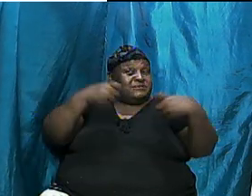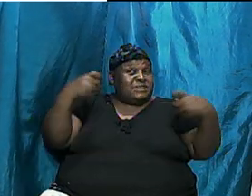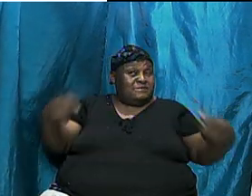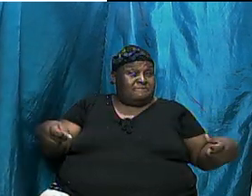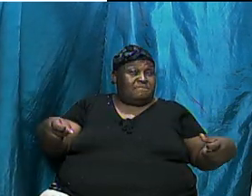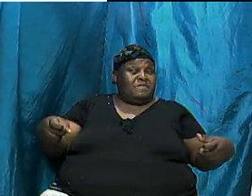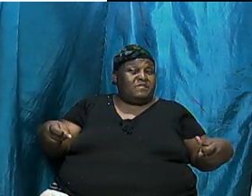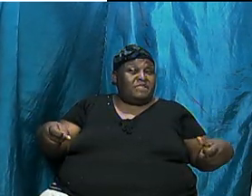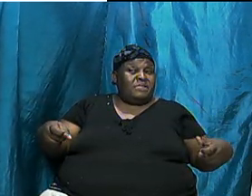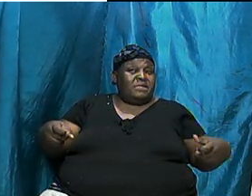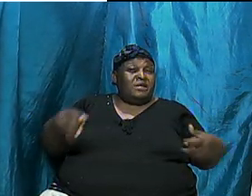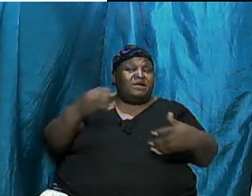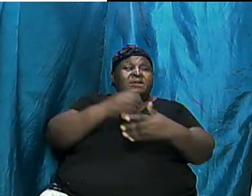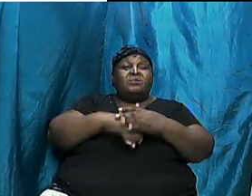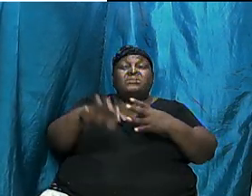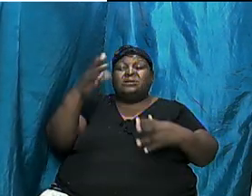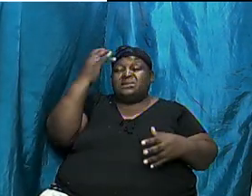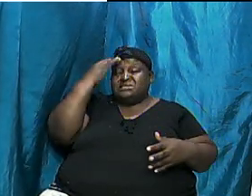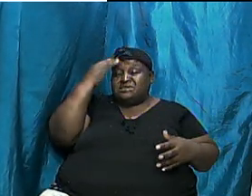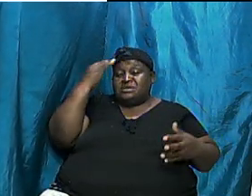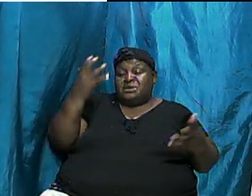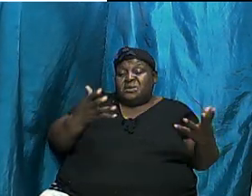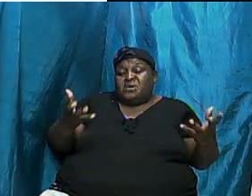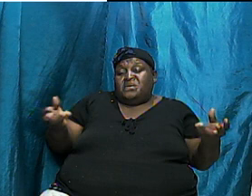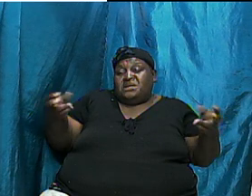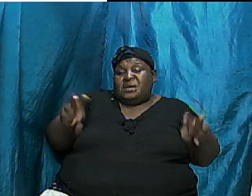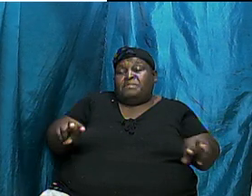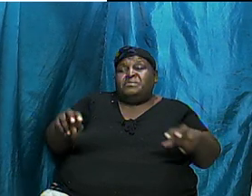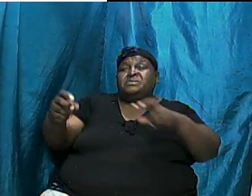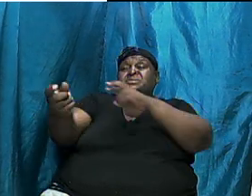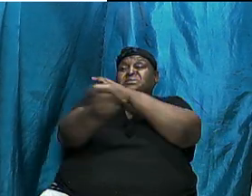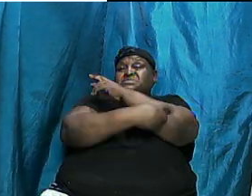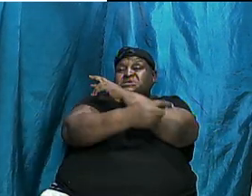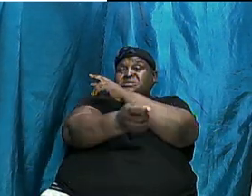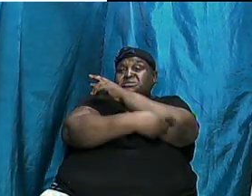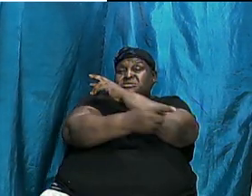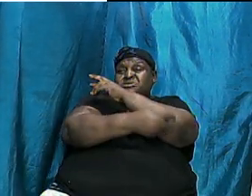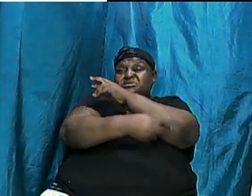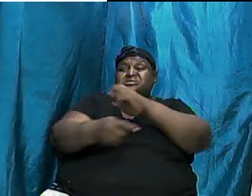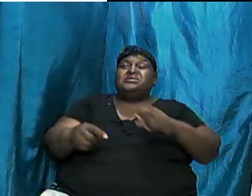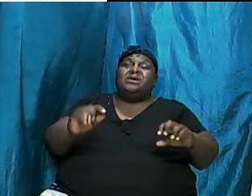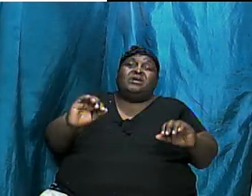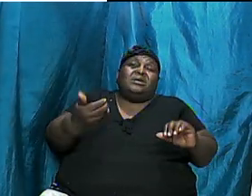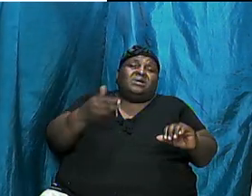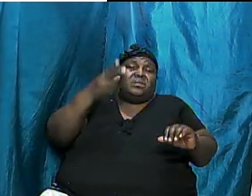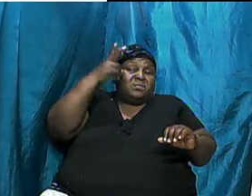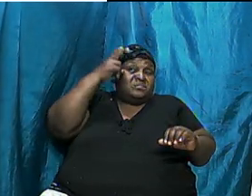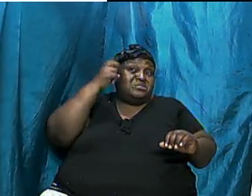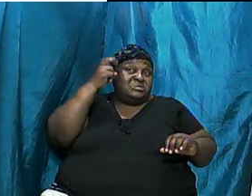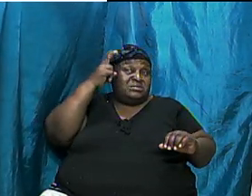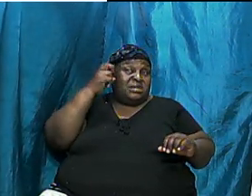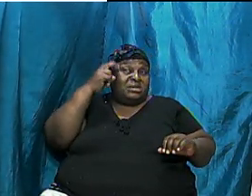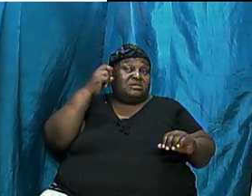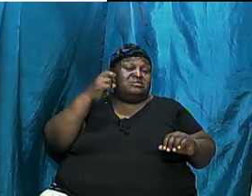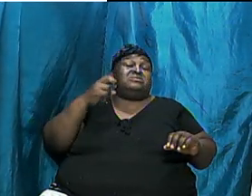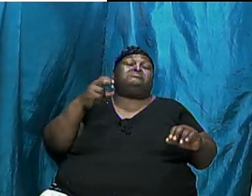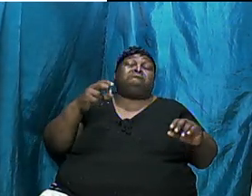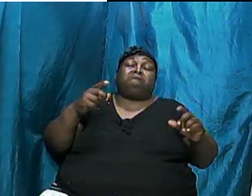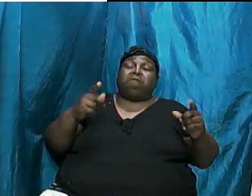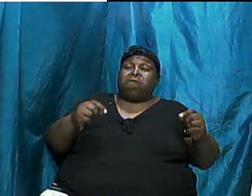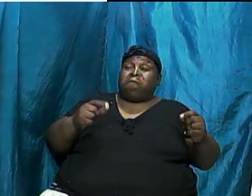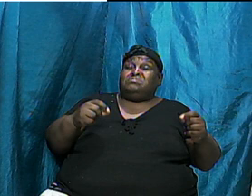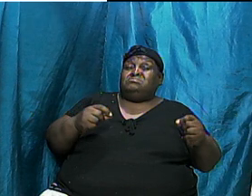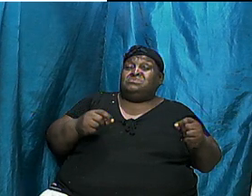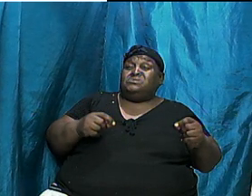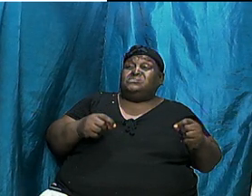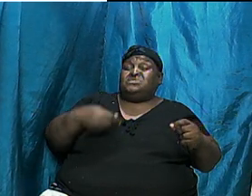consider what happened there, the temptation, and pretty much how Satan does his things. You know,